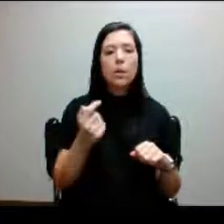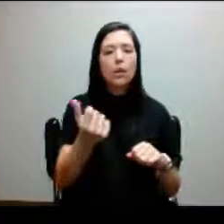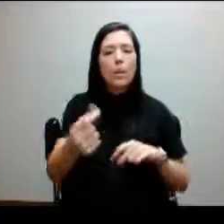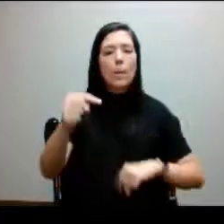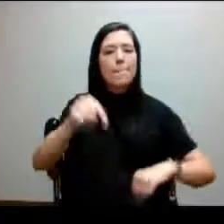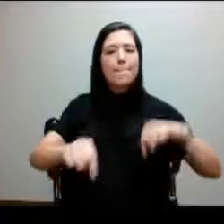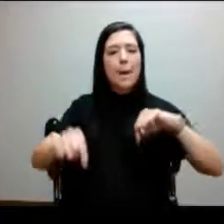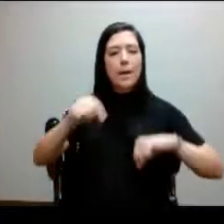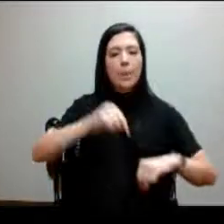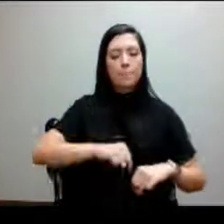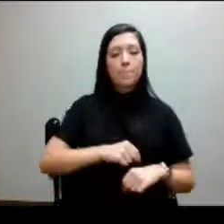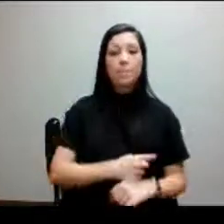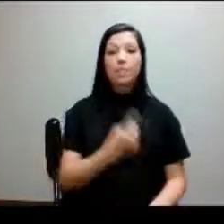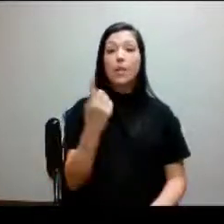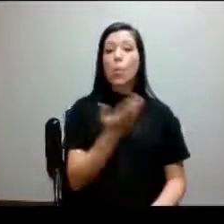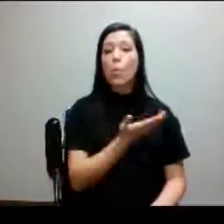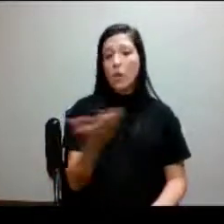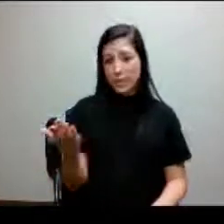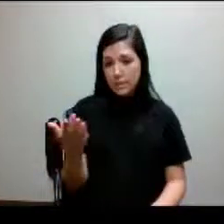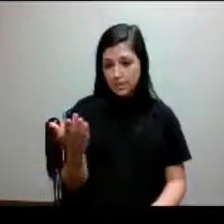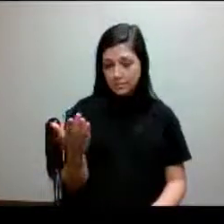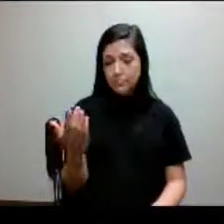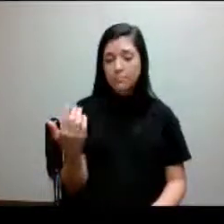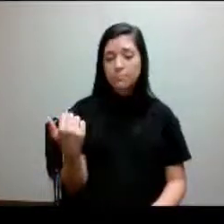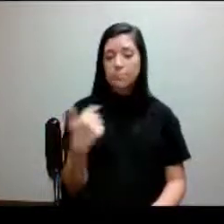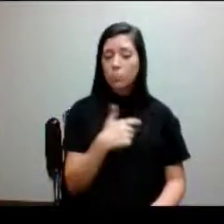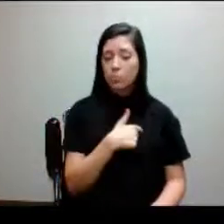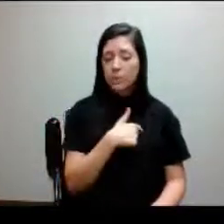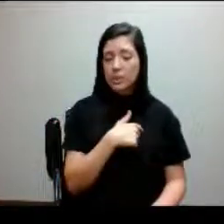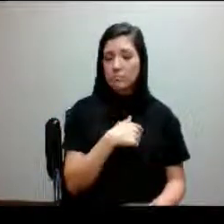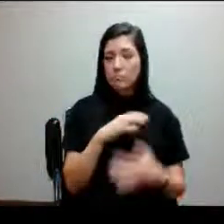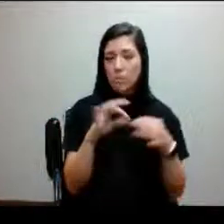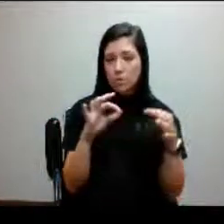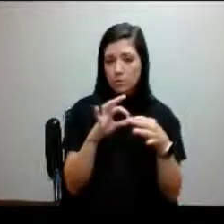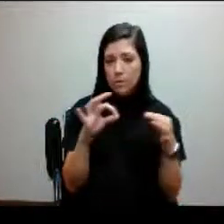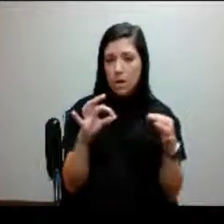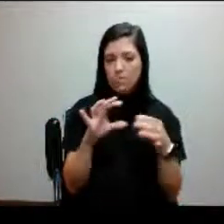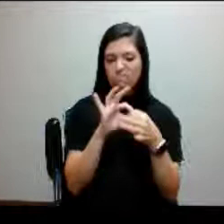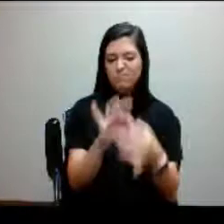one of the things that we talked about when we say mentoring